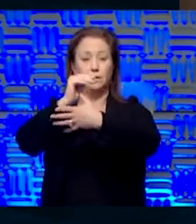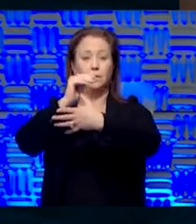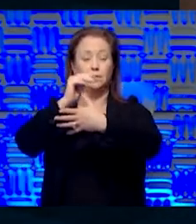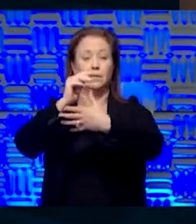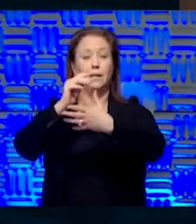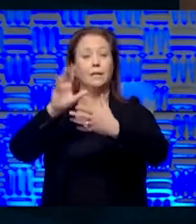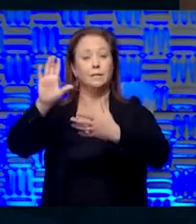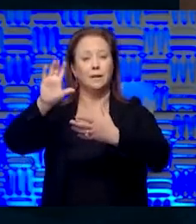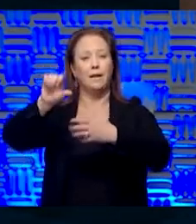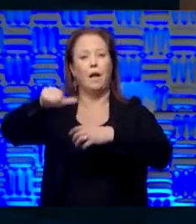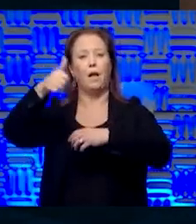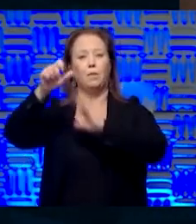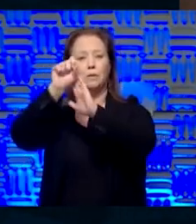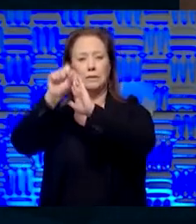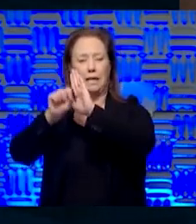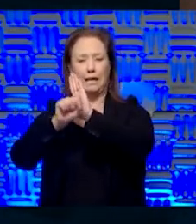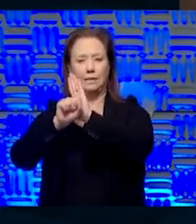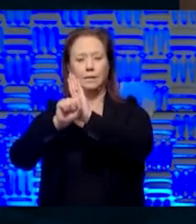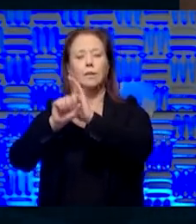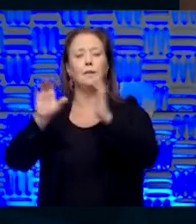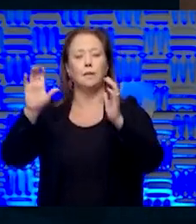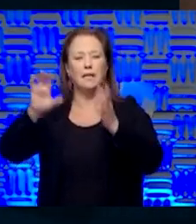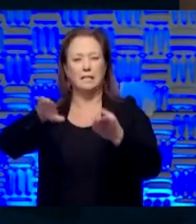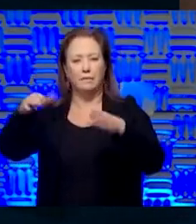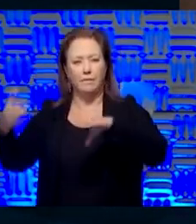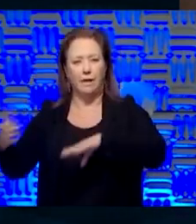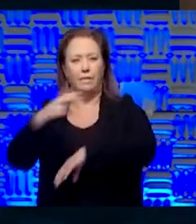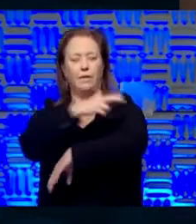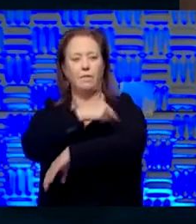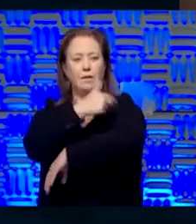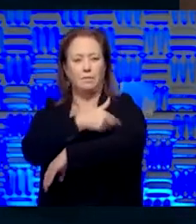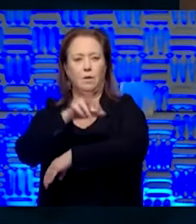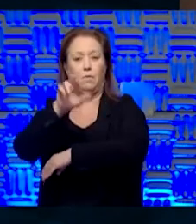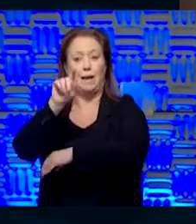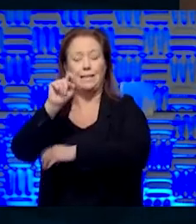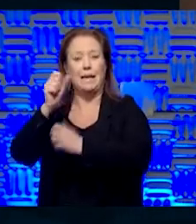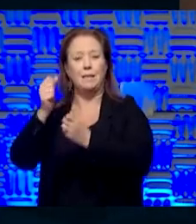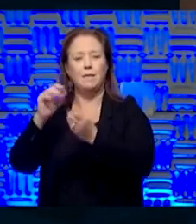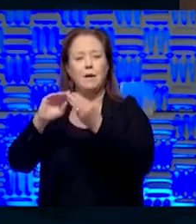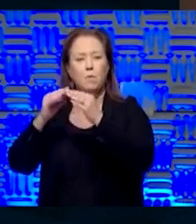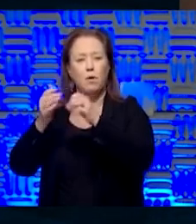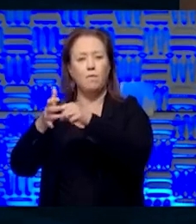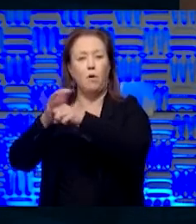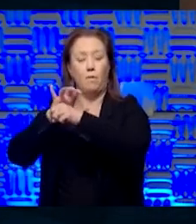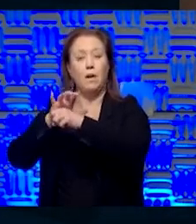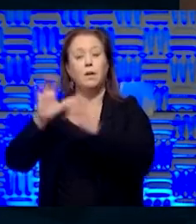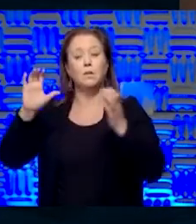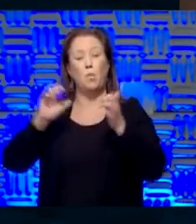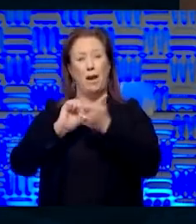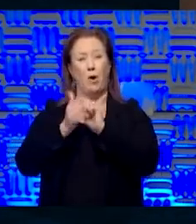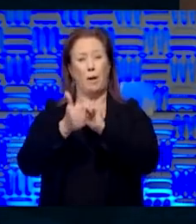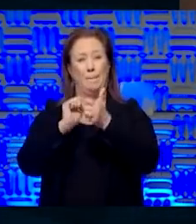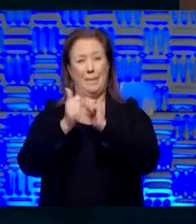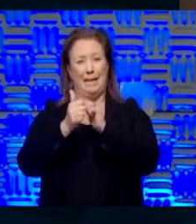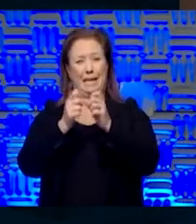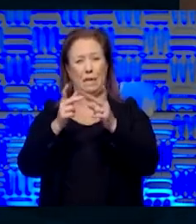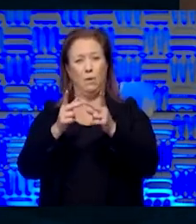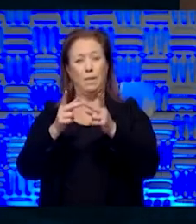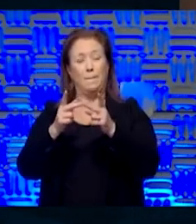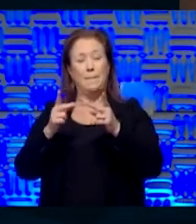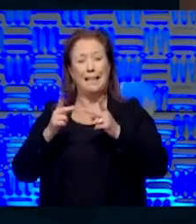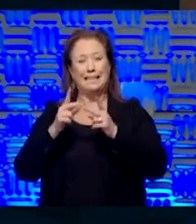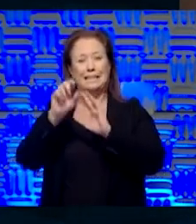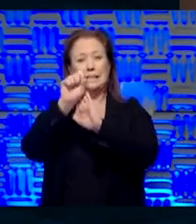because of the death and hospitalization rates, the prevalence of COVID-19. And so we're competing with places in the country that are experiencing